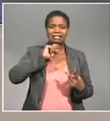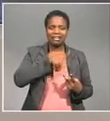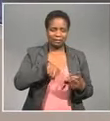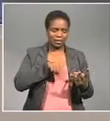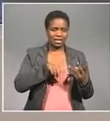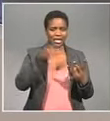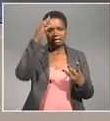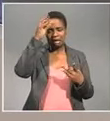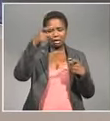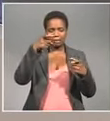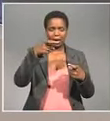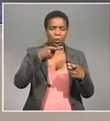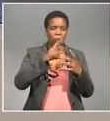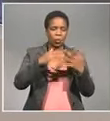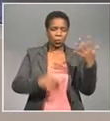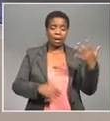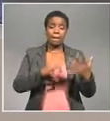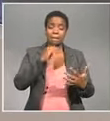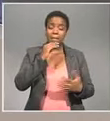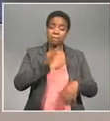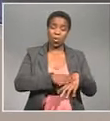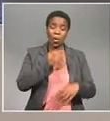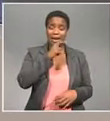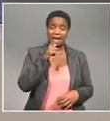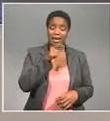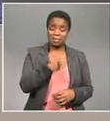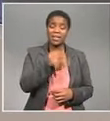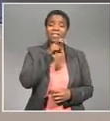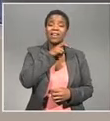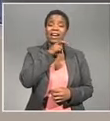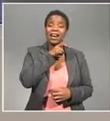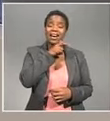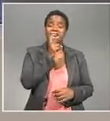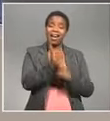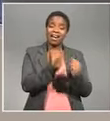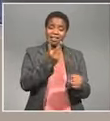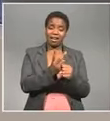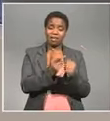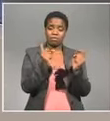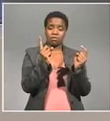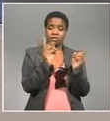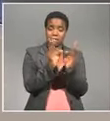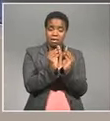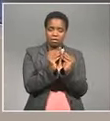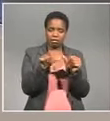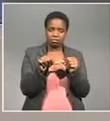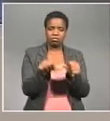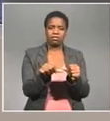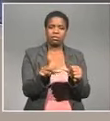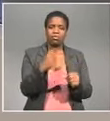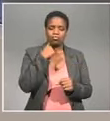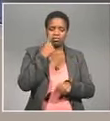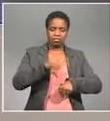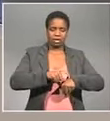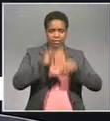state capture And it's expected they'll be more of the same on Friday at 10 when a new witness takes the stand Erid Bates,